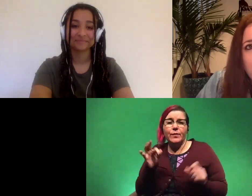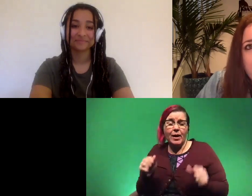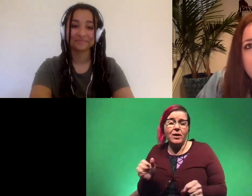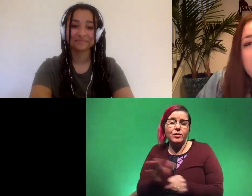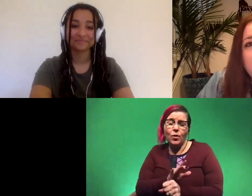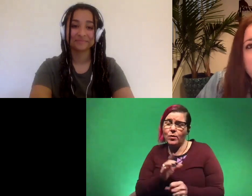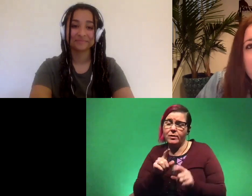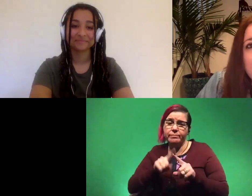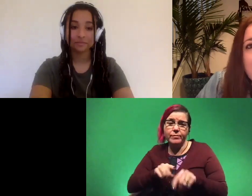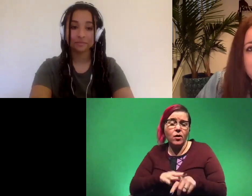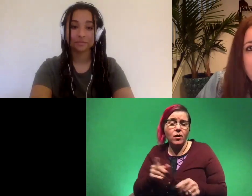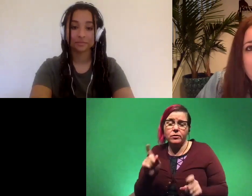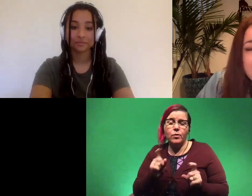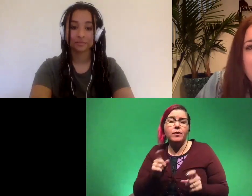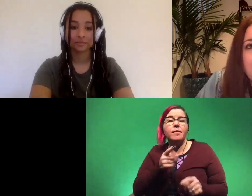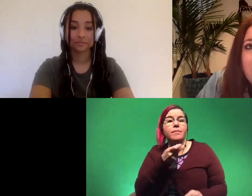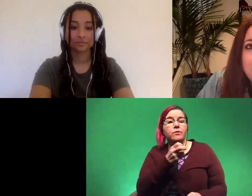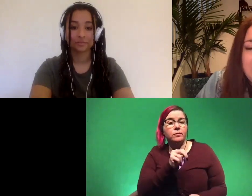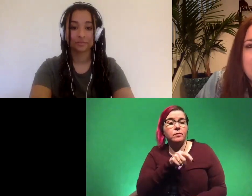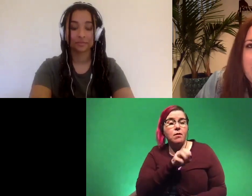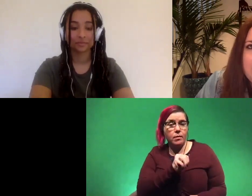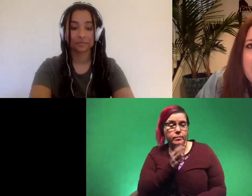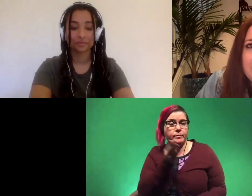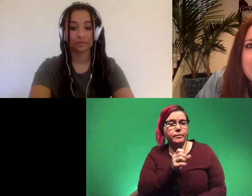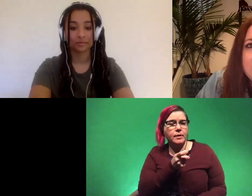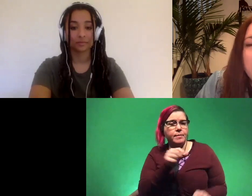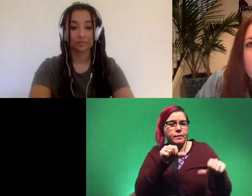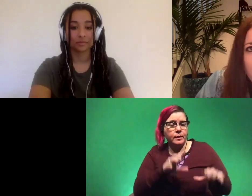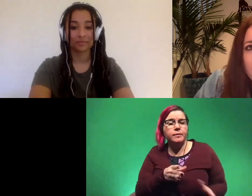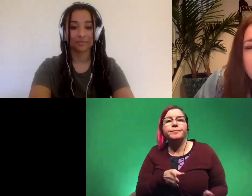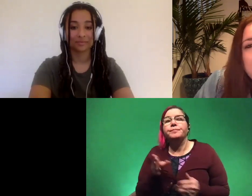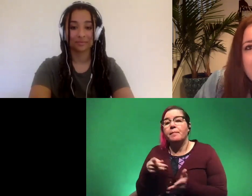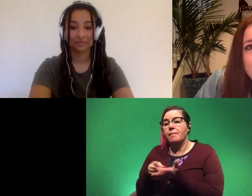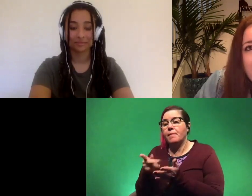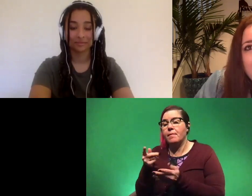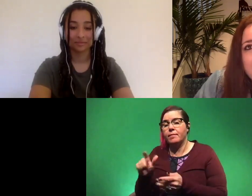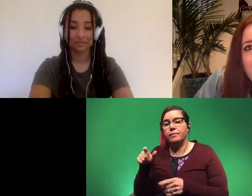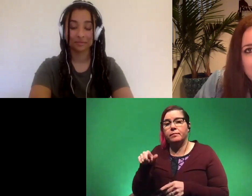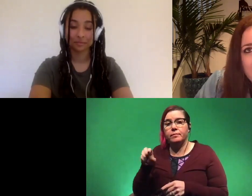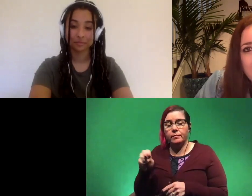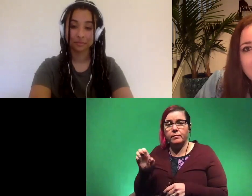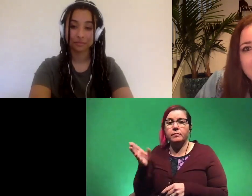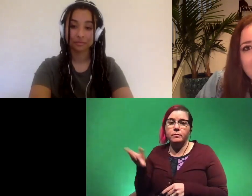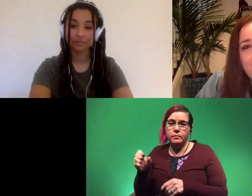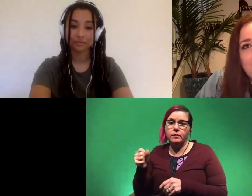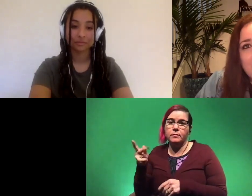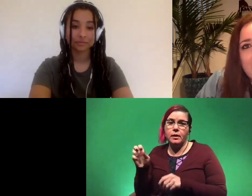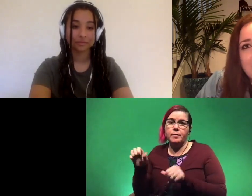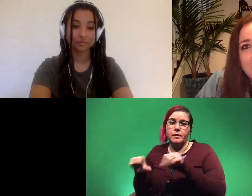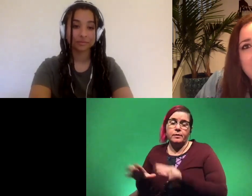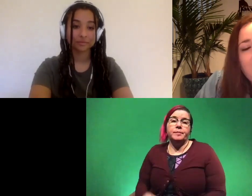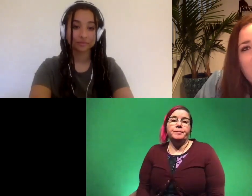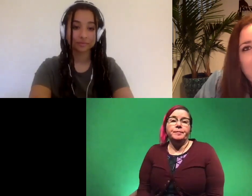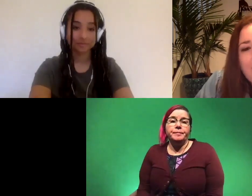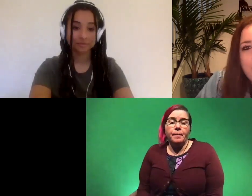donor supported you can do that at patreon.com skype a scientist or paypal.me skype a